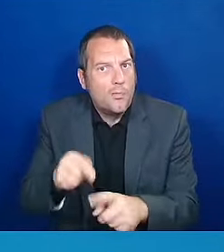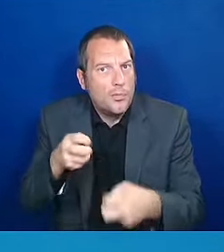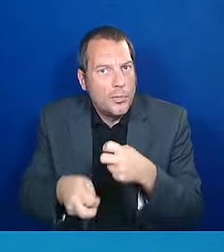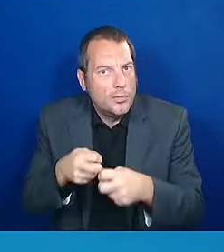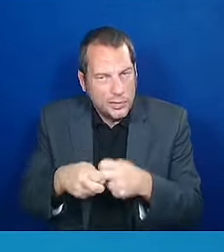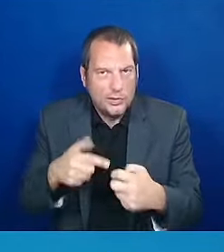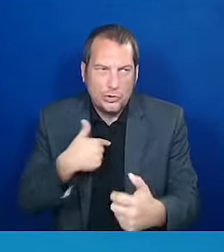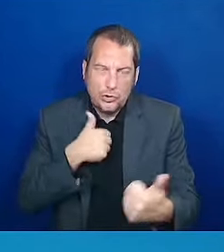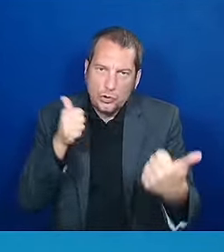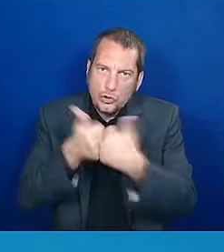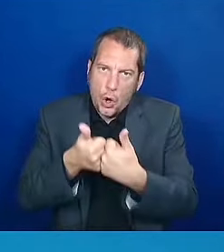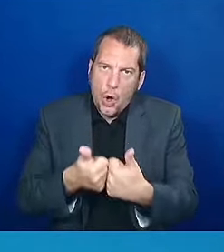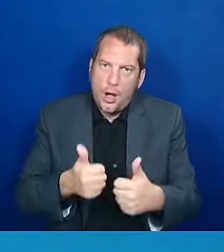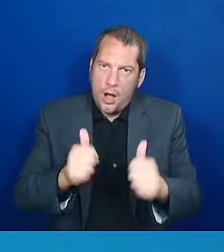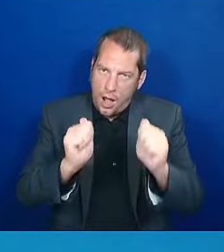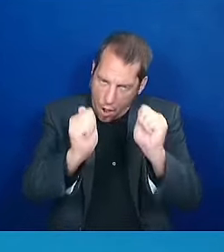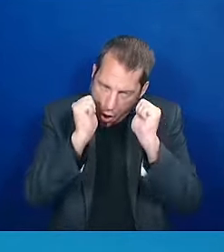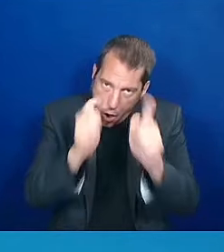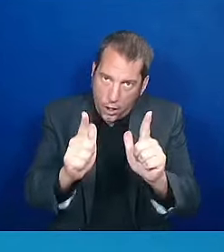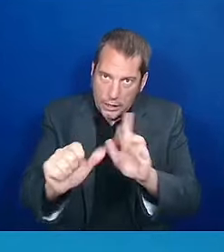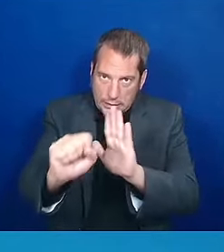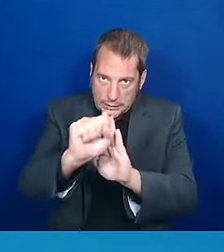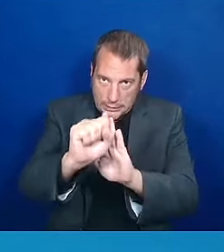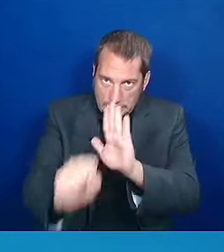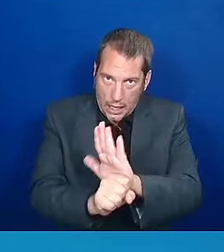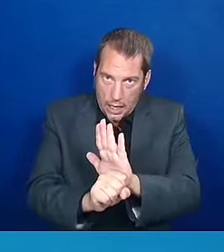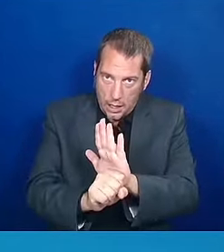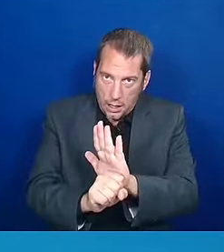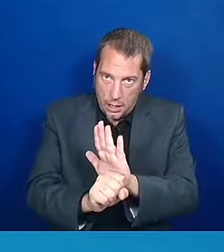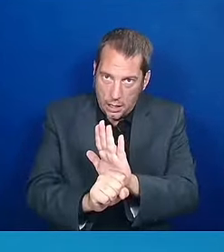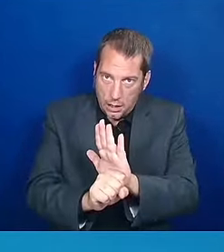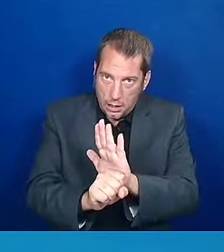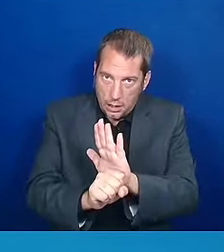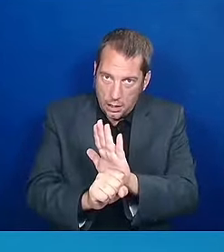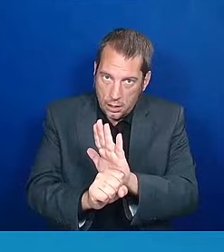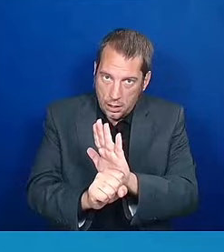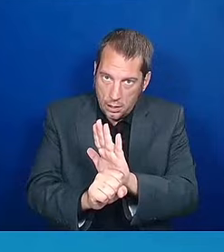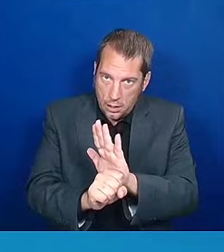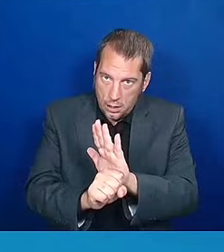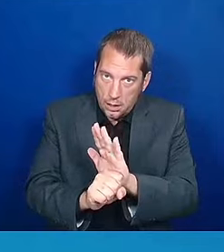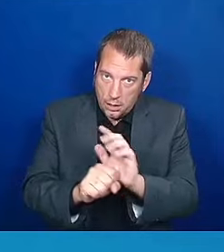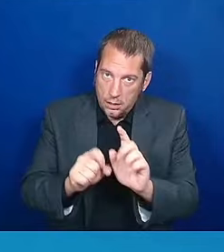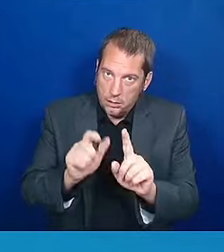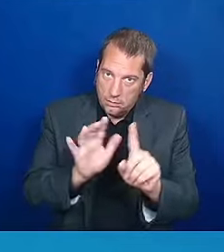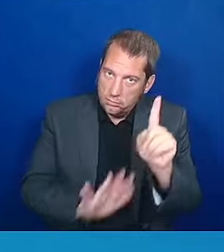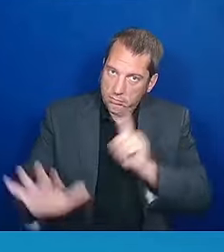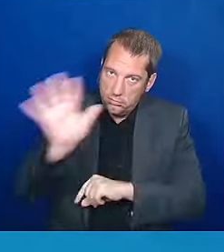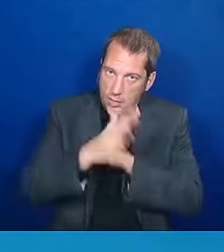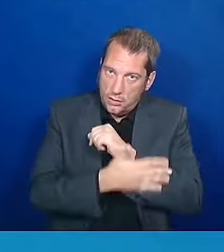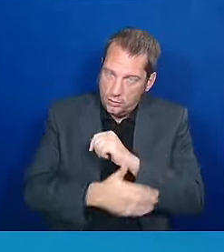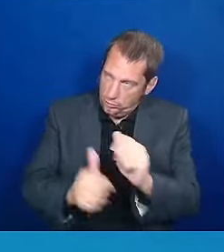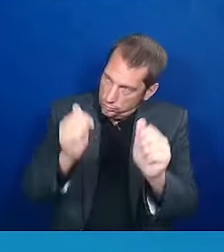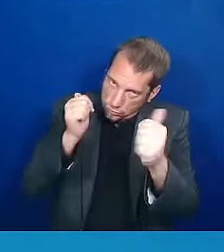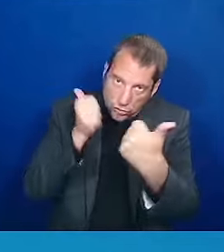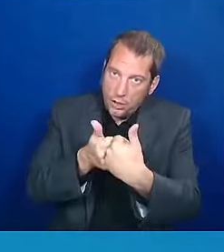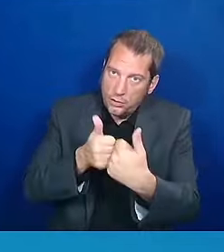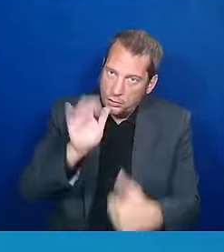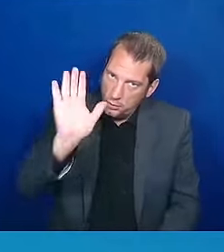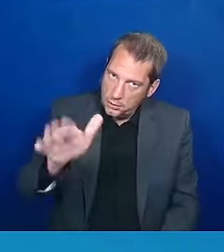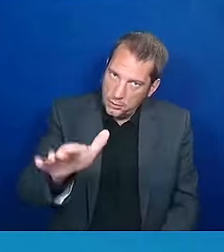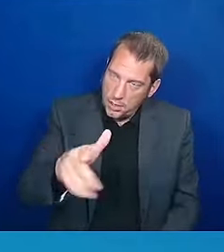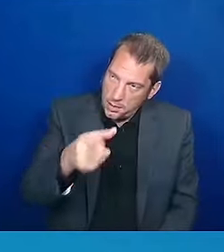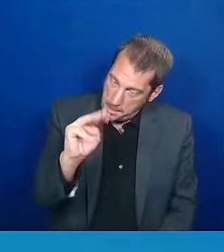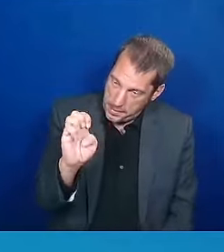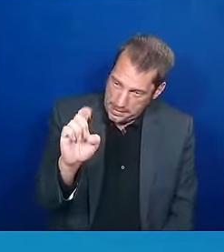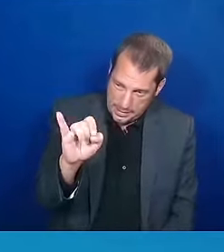in our nation. And I challenged them and said, extend Medicaid coverage for postpartum coverage from